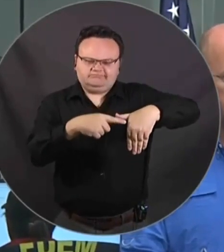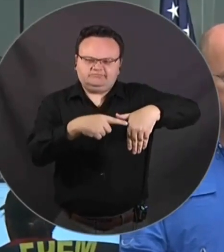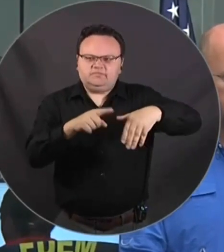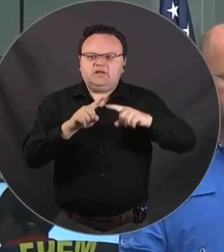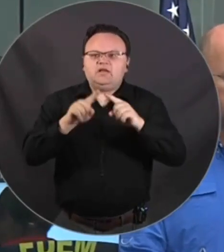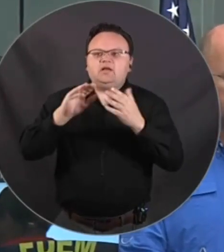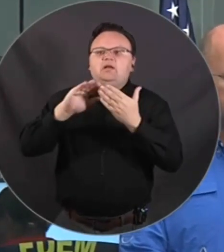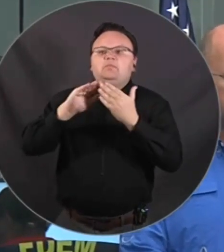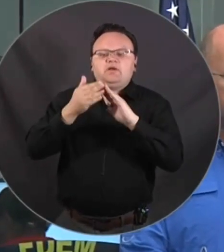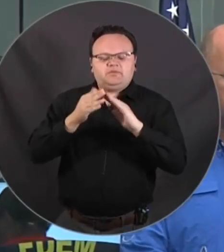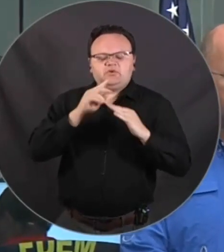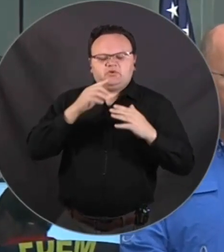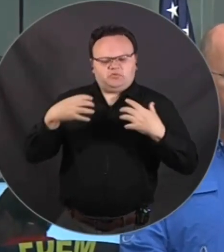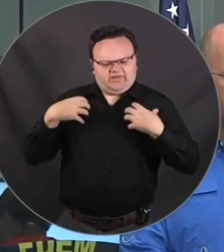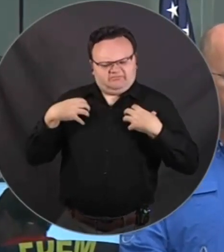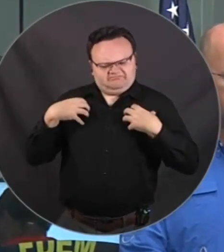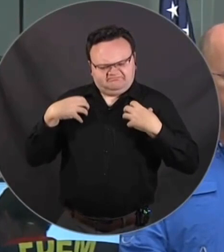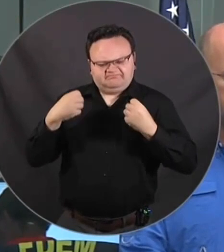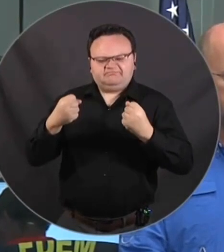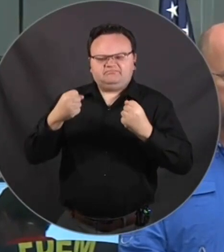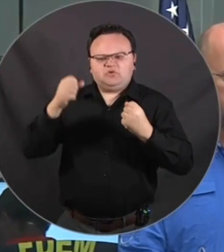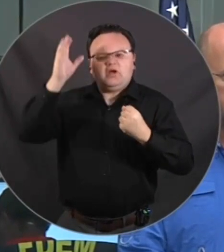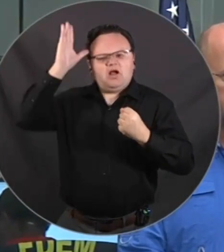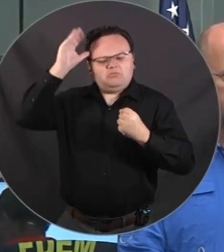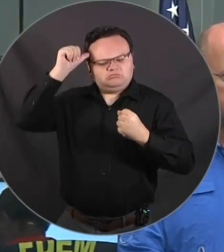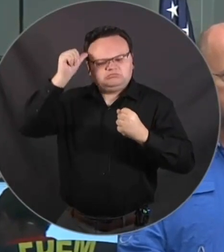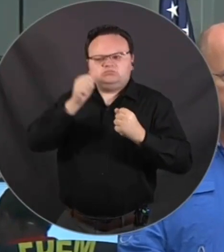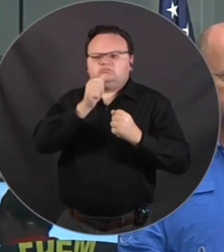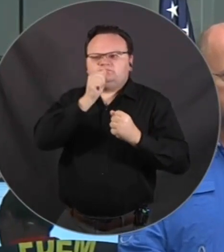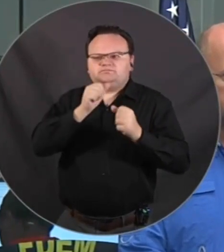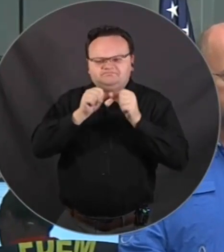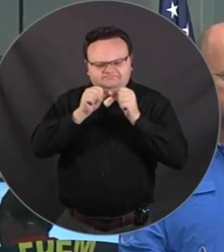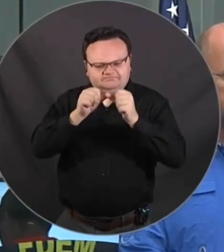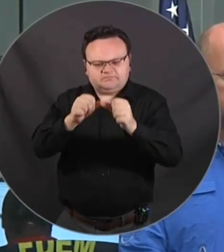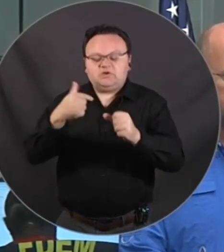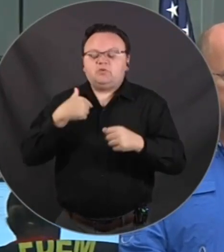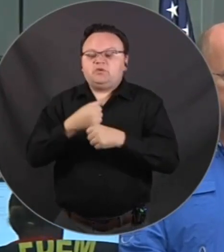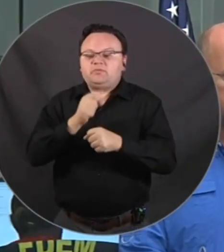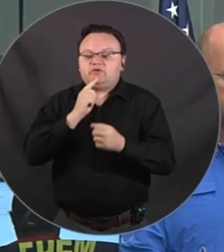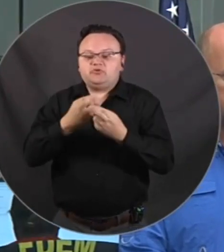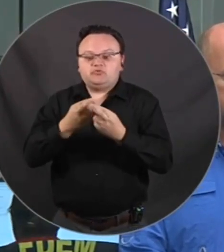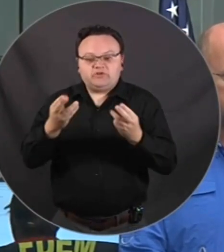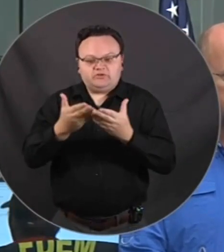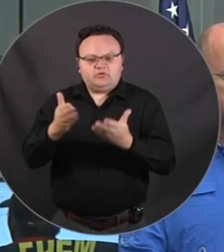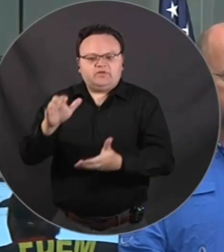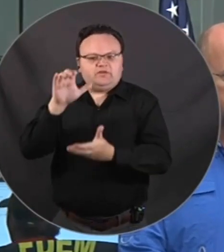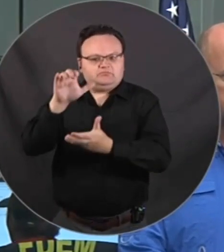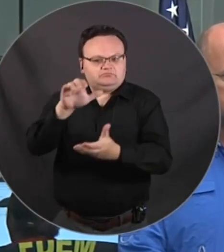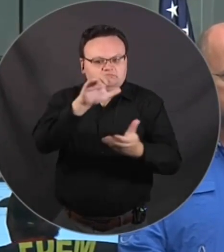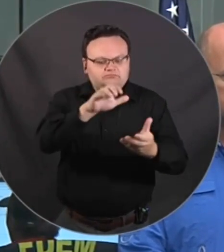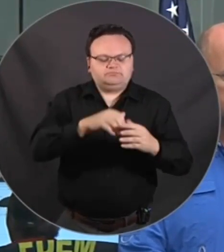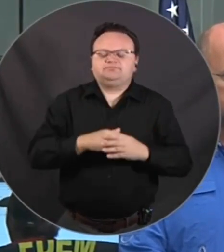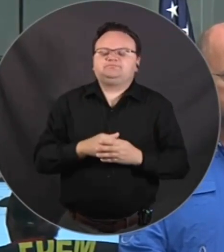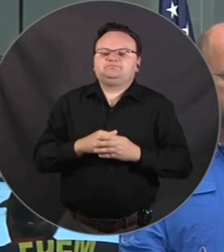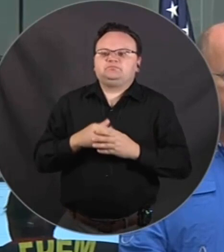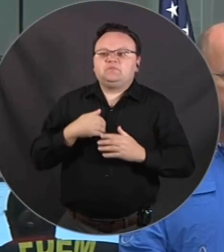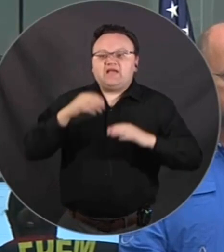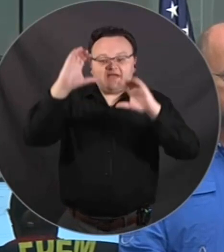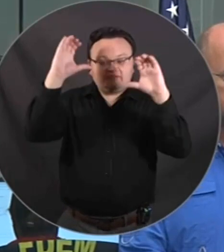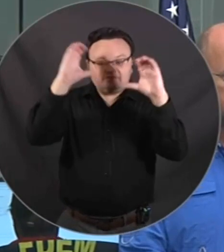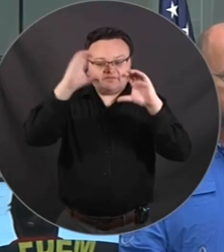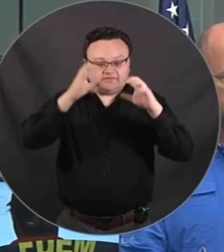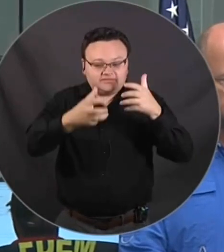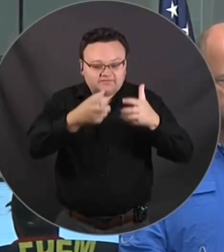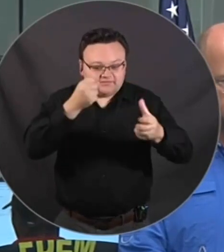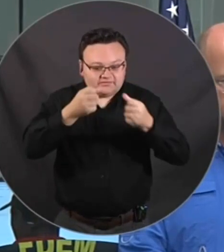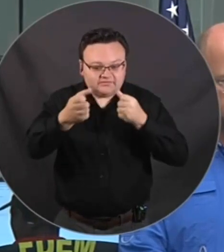is resilient and we are going to work hard to make sure people get what they need. Urban search and rescue teams, National Guard, Coast